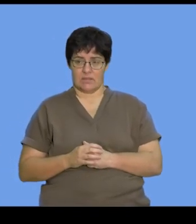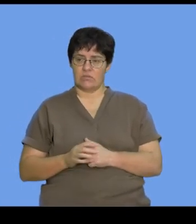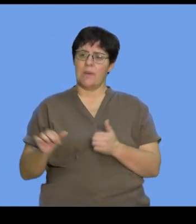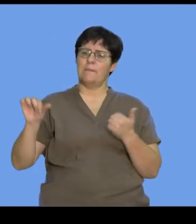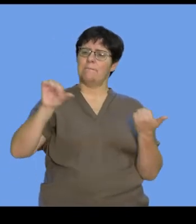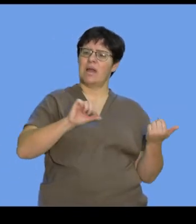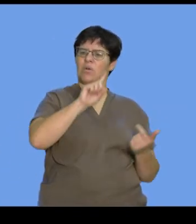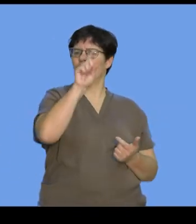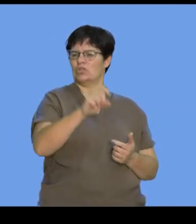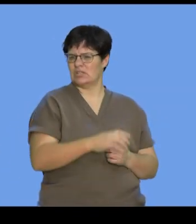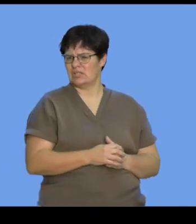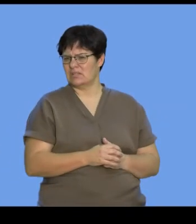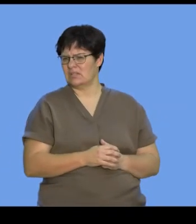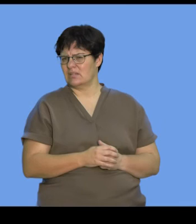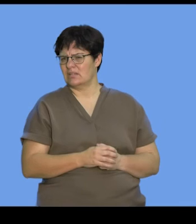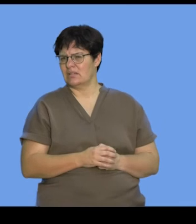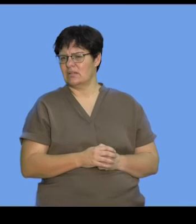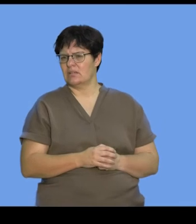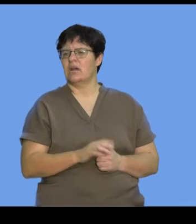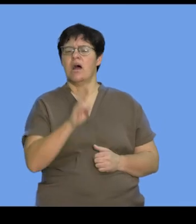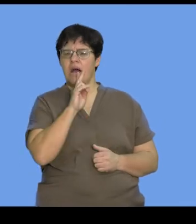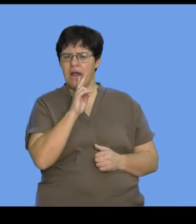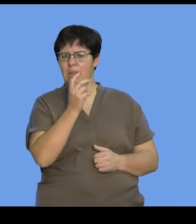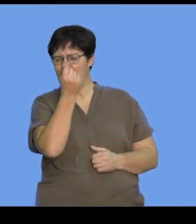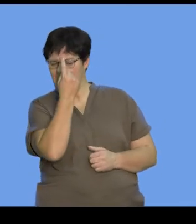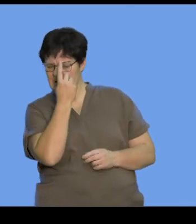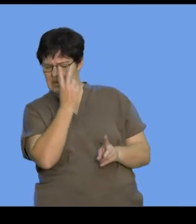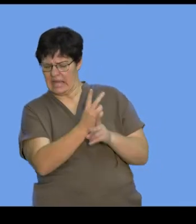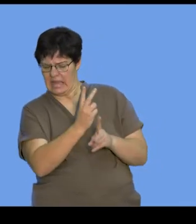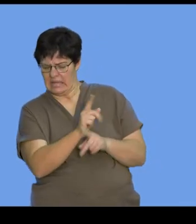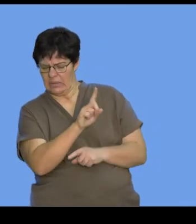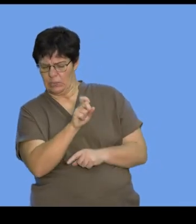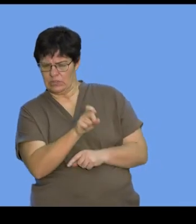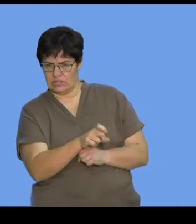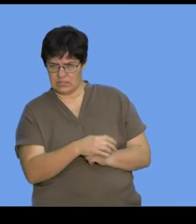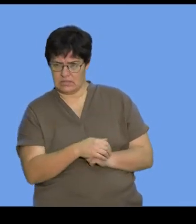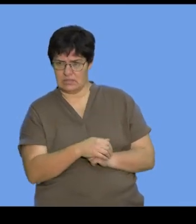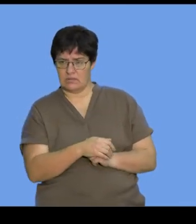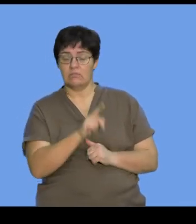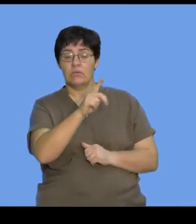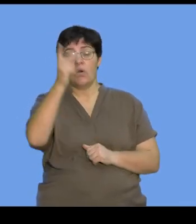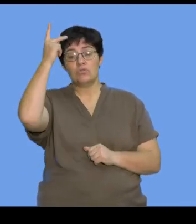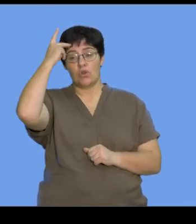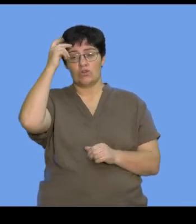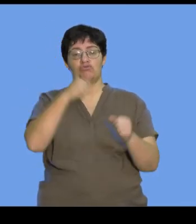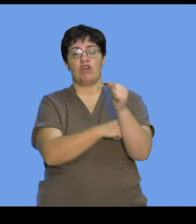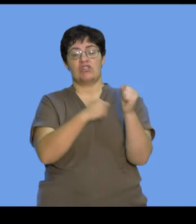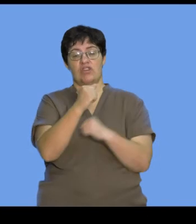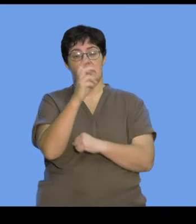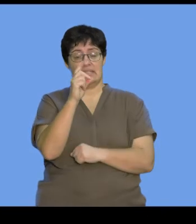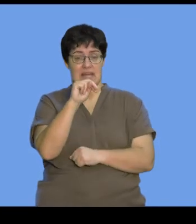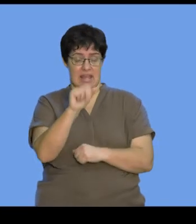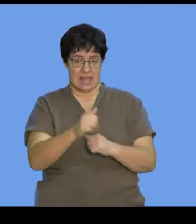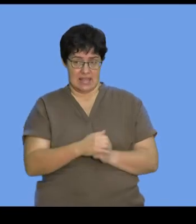back to the question, guys, so that we can read the question again and have a better understanding to that. So, use your knowledge of the structure of DNA,